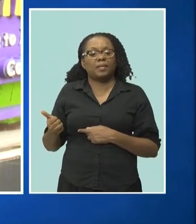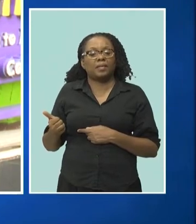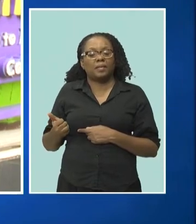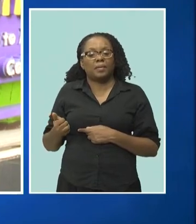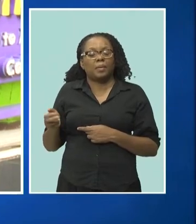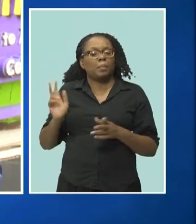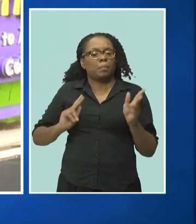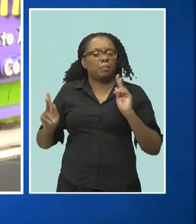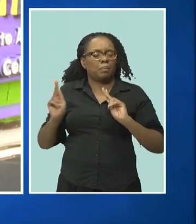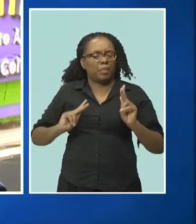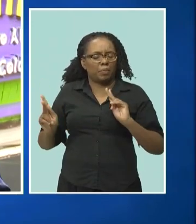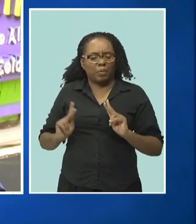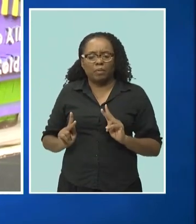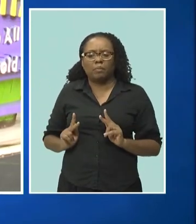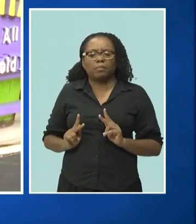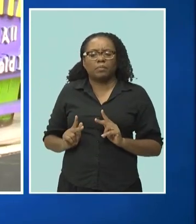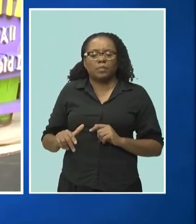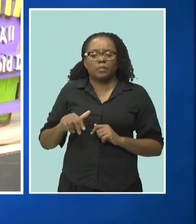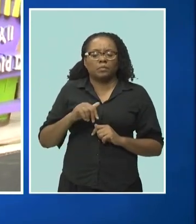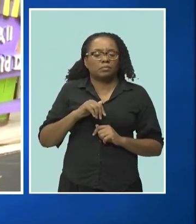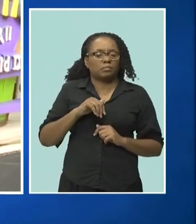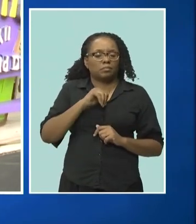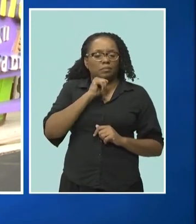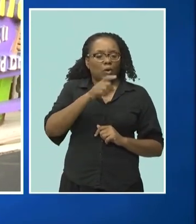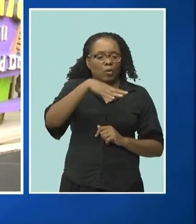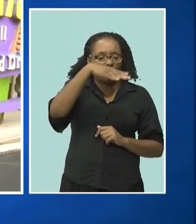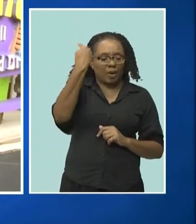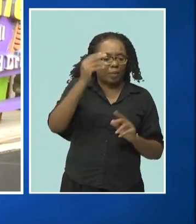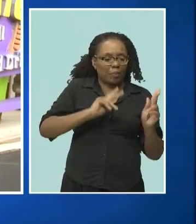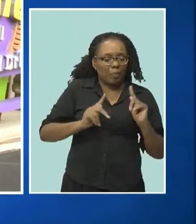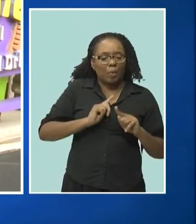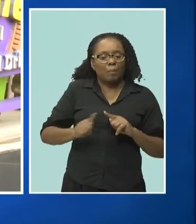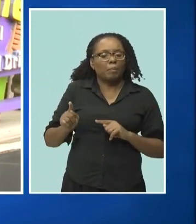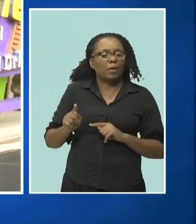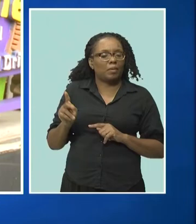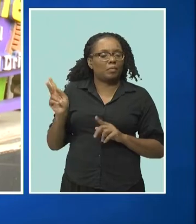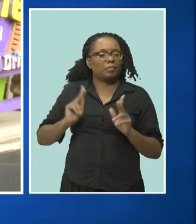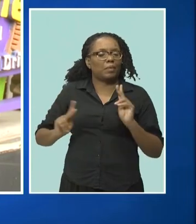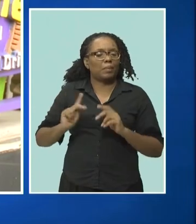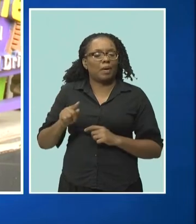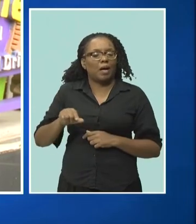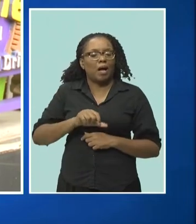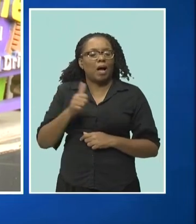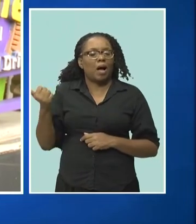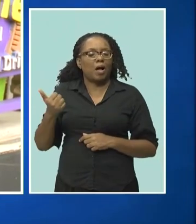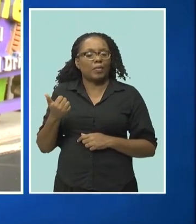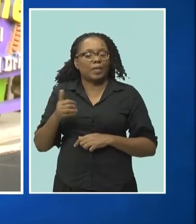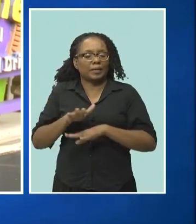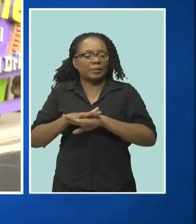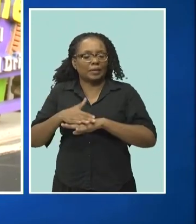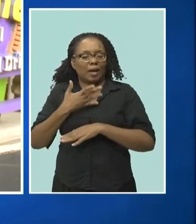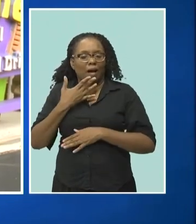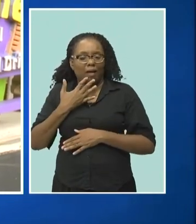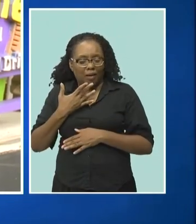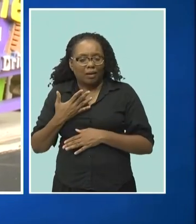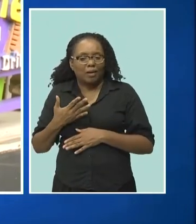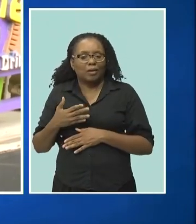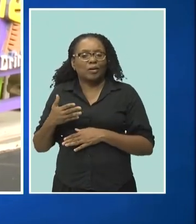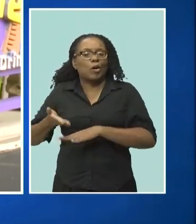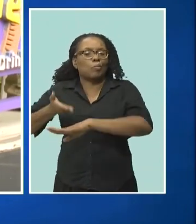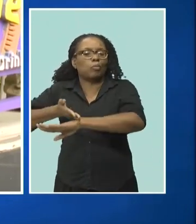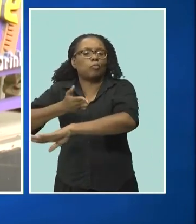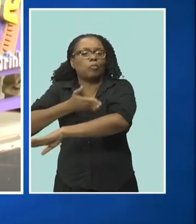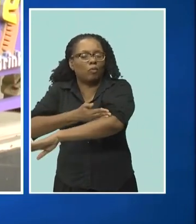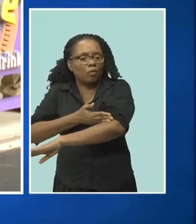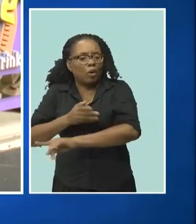because that is the kind of training they have had, the children are in the shop dispatching, and we call it dispatching, just as it did